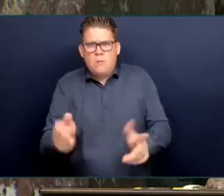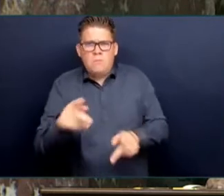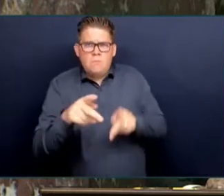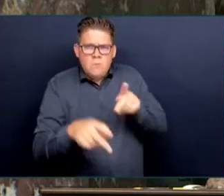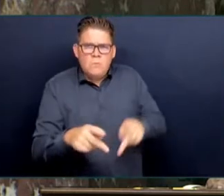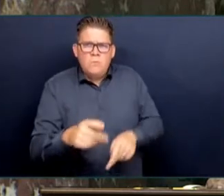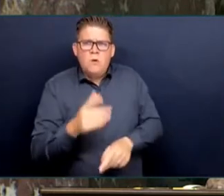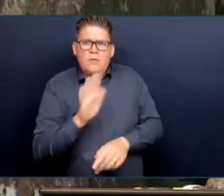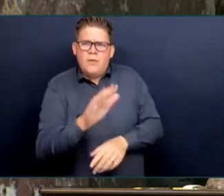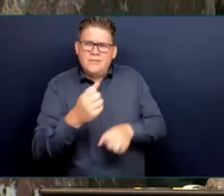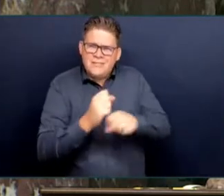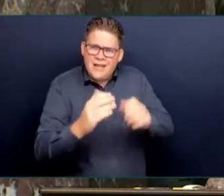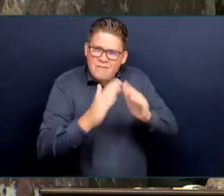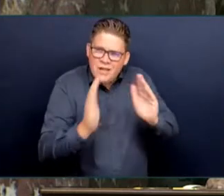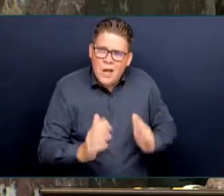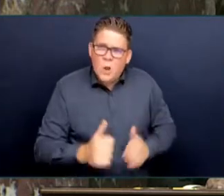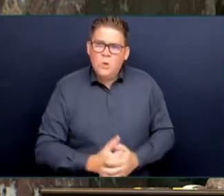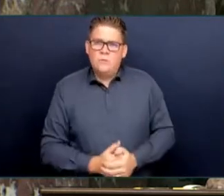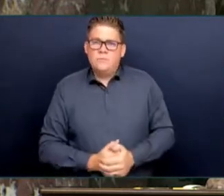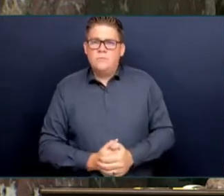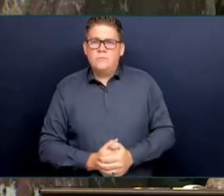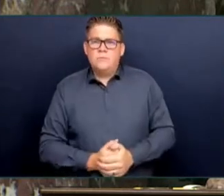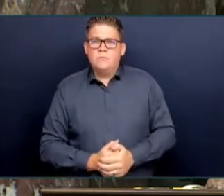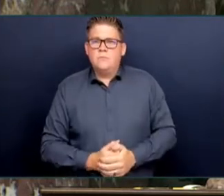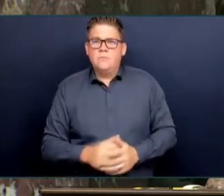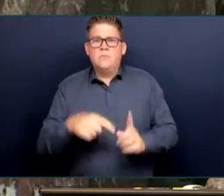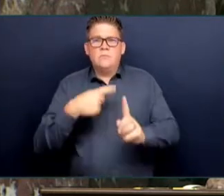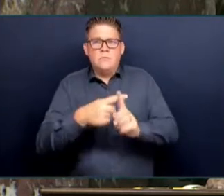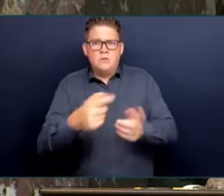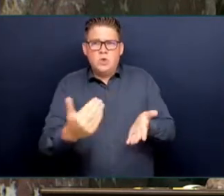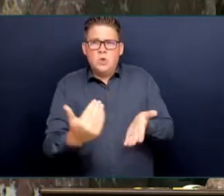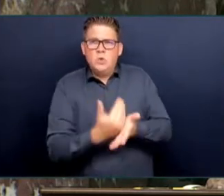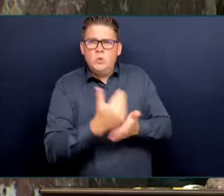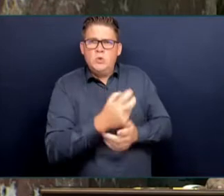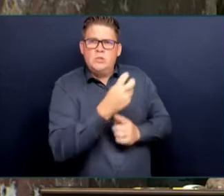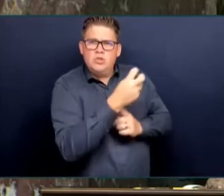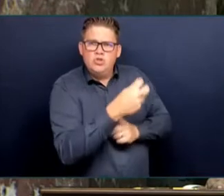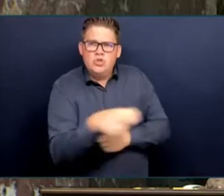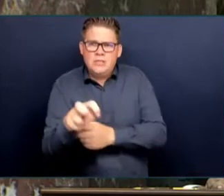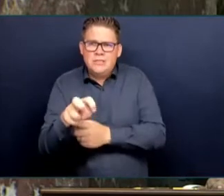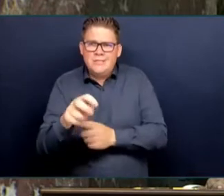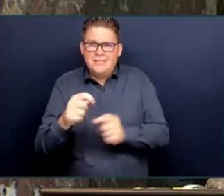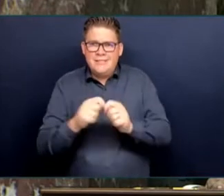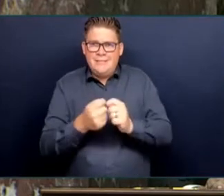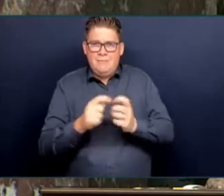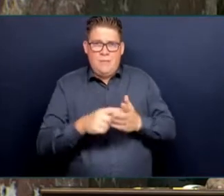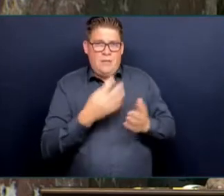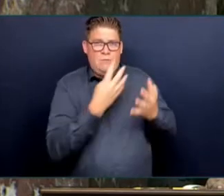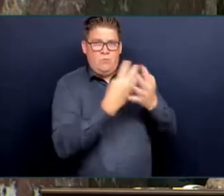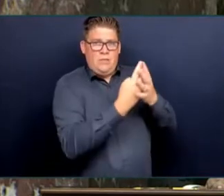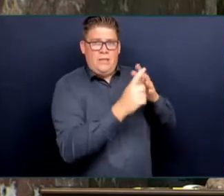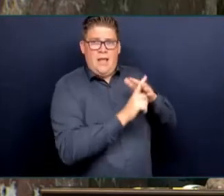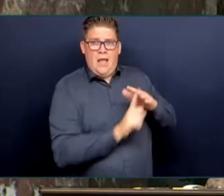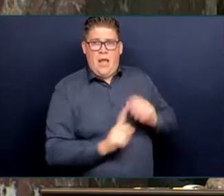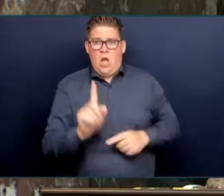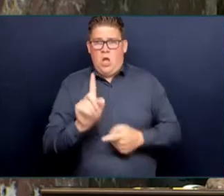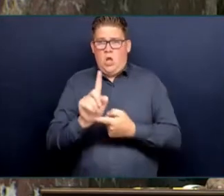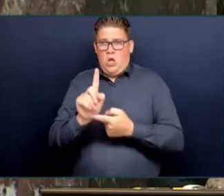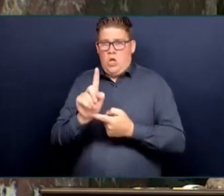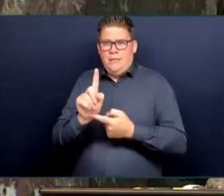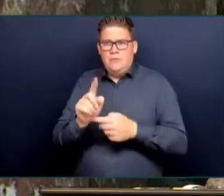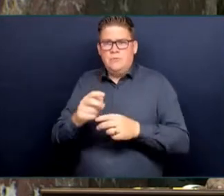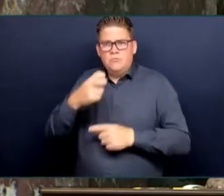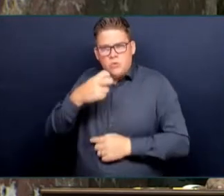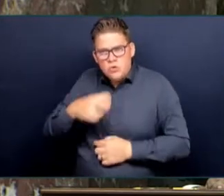expansion will help people who are leaving penal institutions to reduce the chances of re-offending. For 90 days, they'll be given